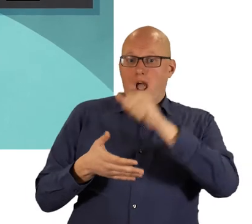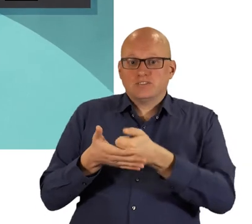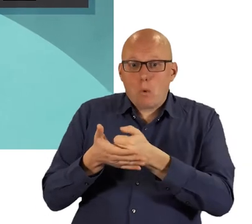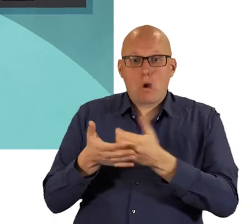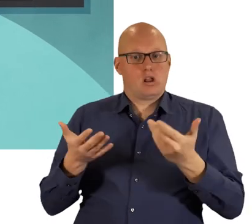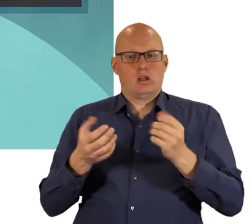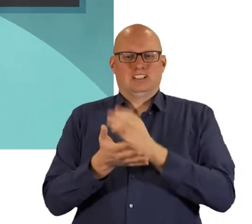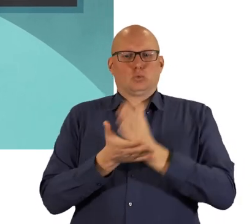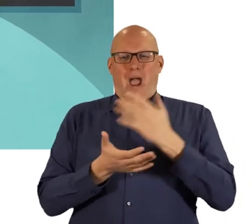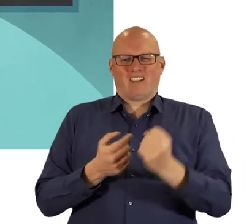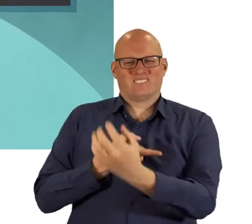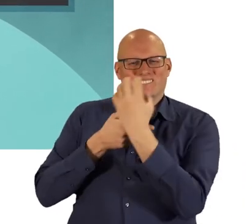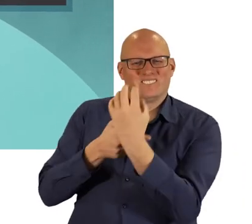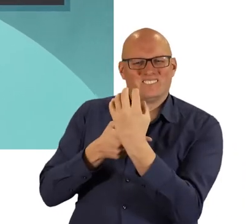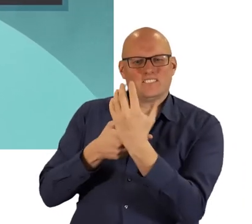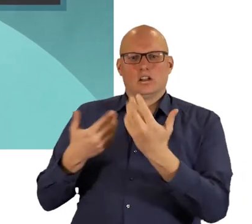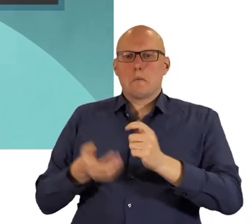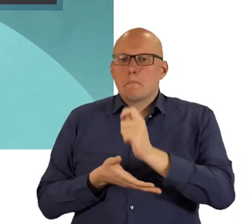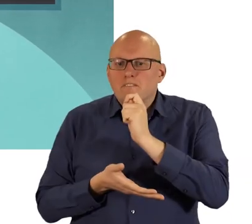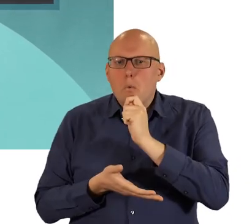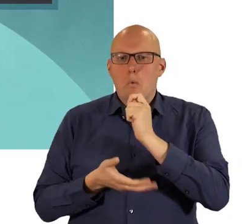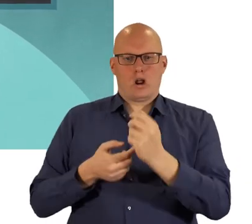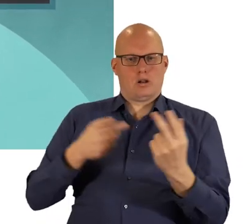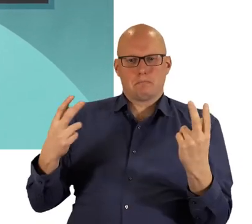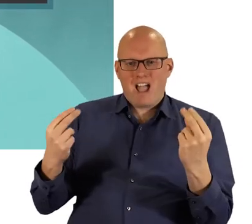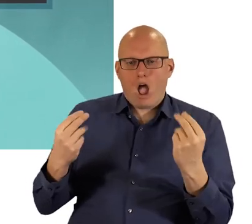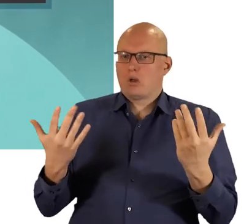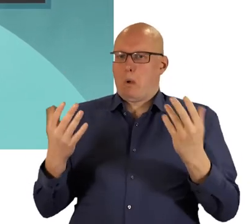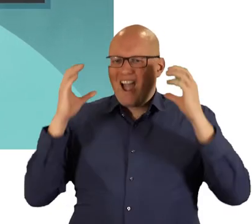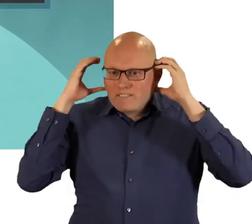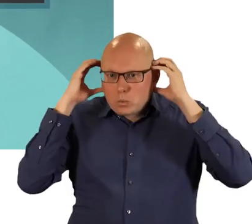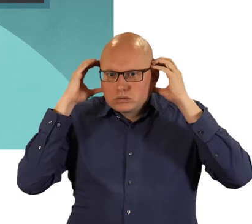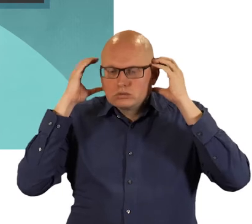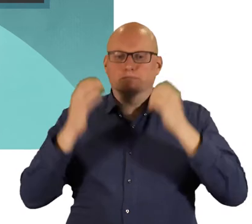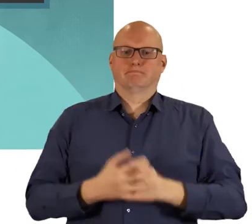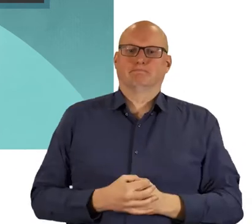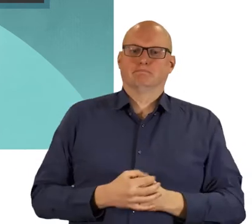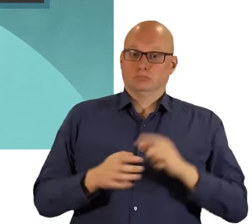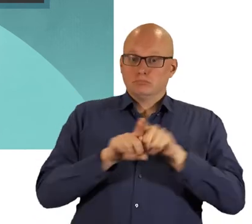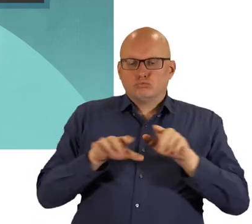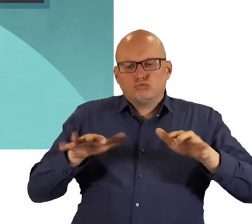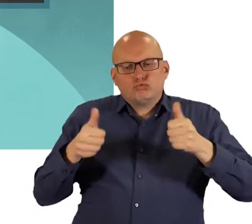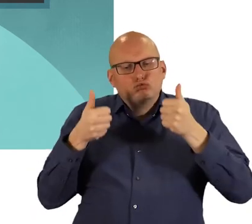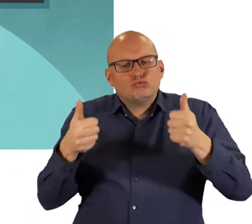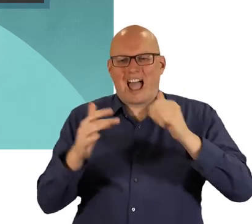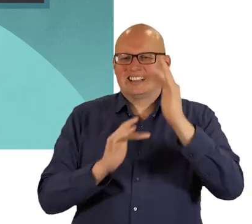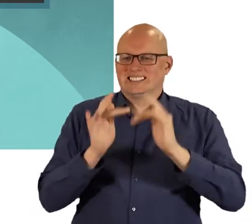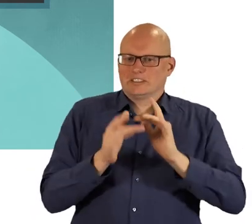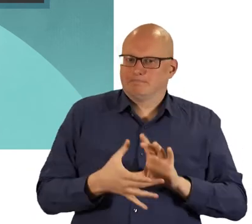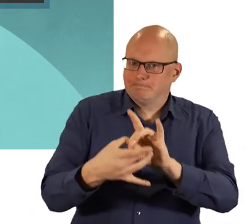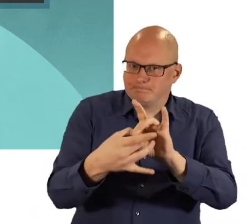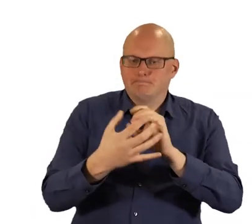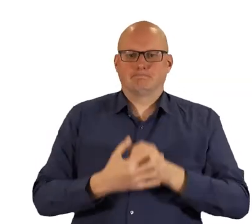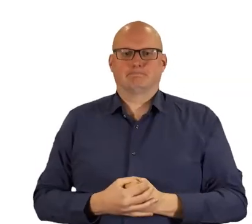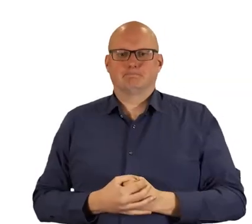just make sure it has a webcam microphone speakers or headphones and a reasonable internet